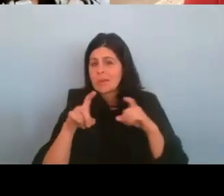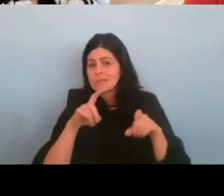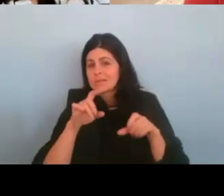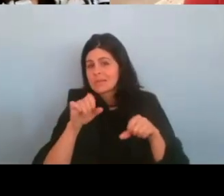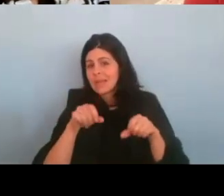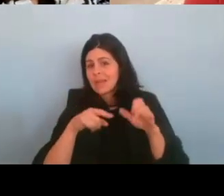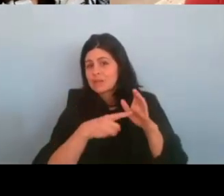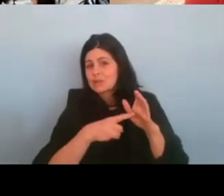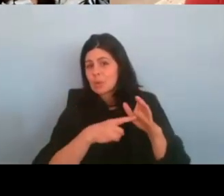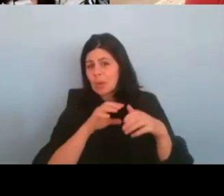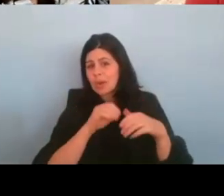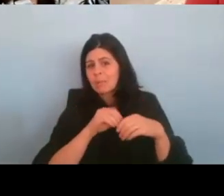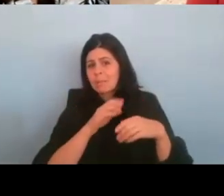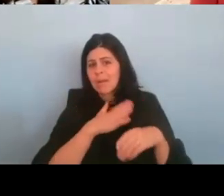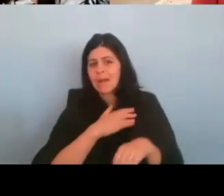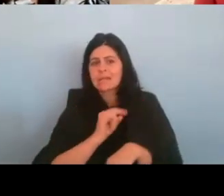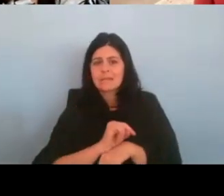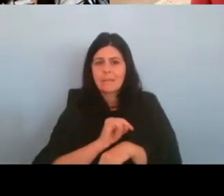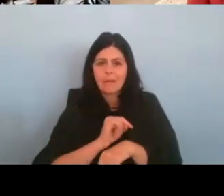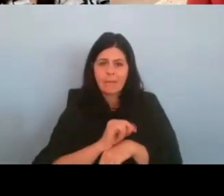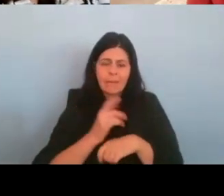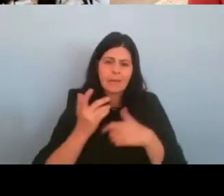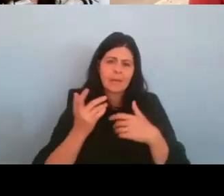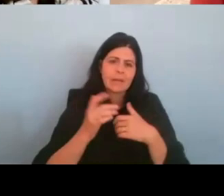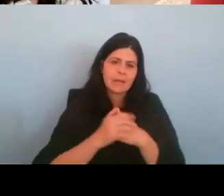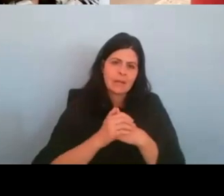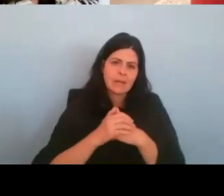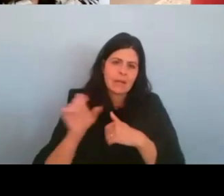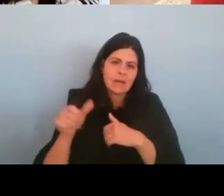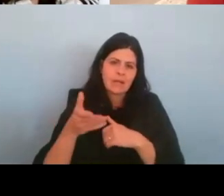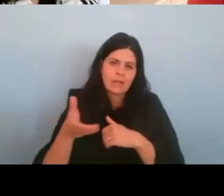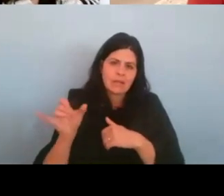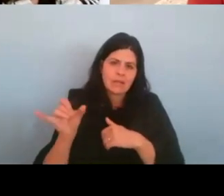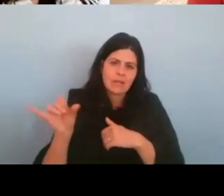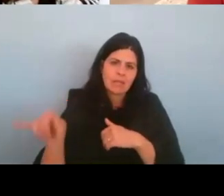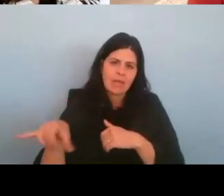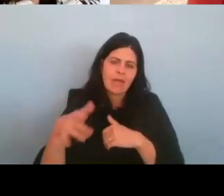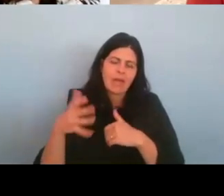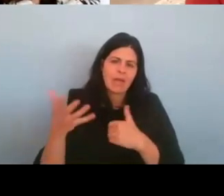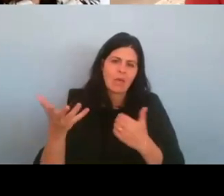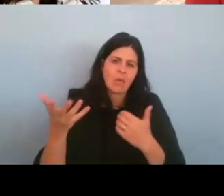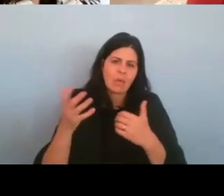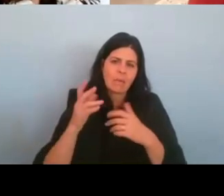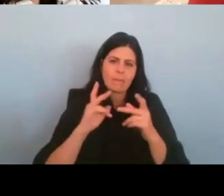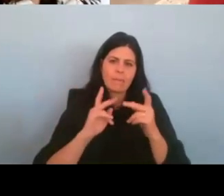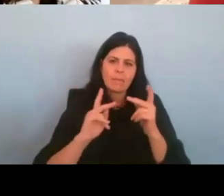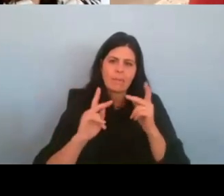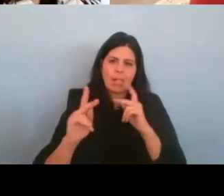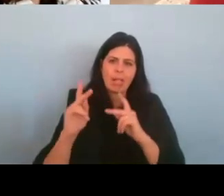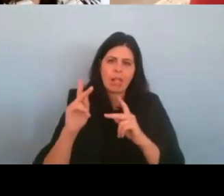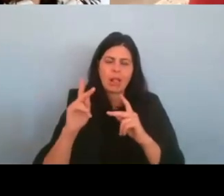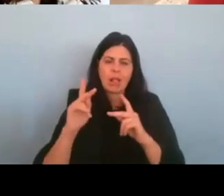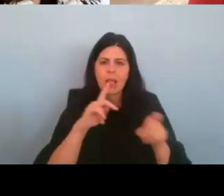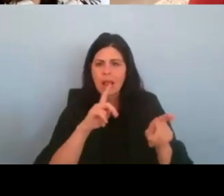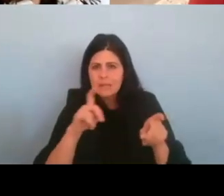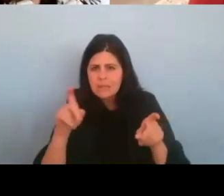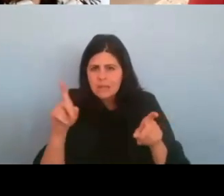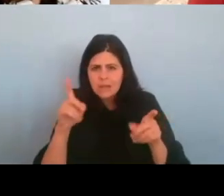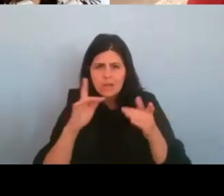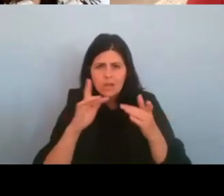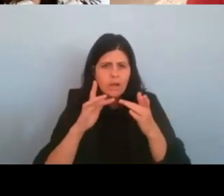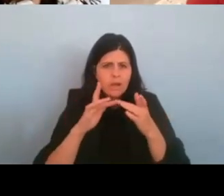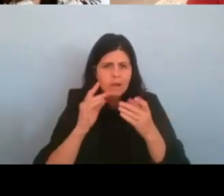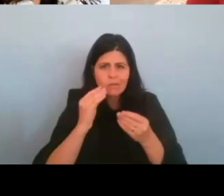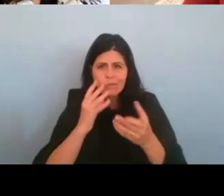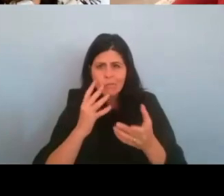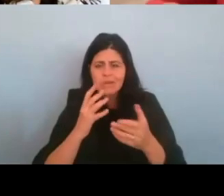synagogue? Um, and, and, and other things like that. And people are asking, you know, is there contact information that can be shared? don't know if there's any